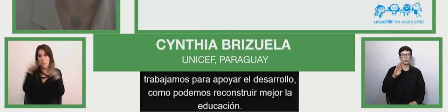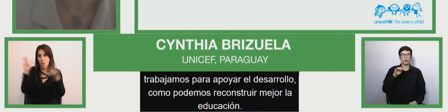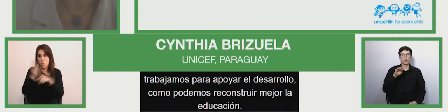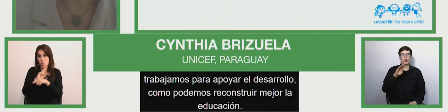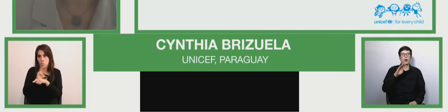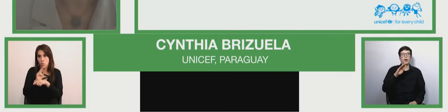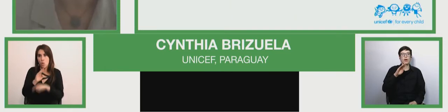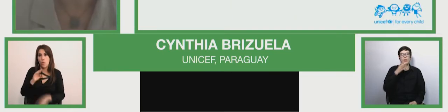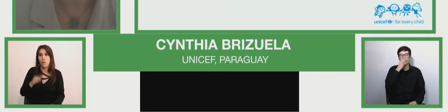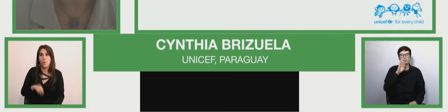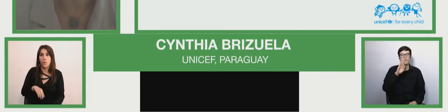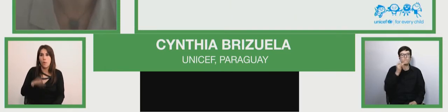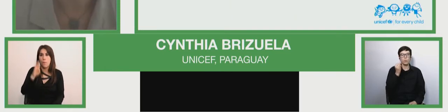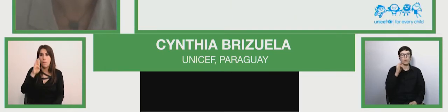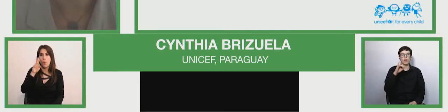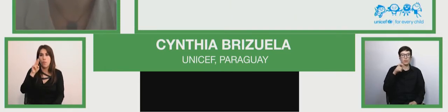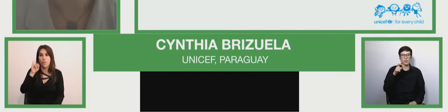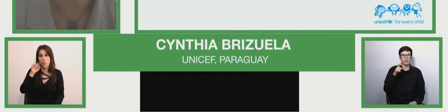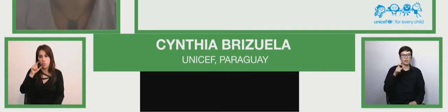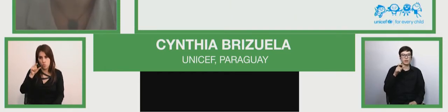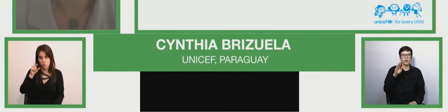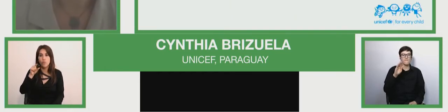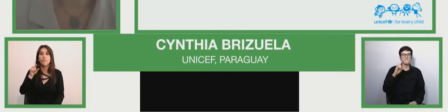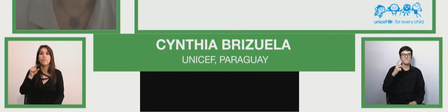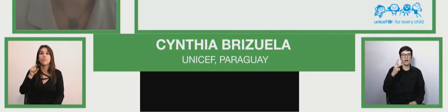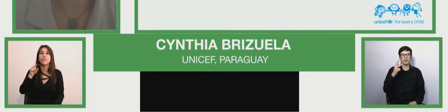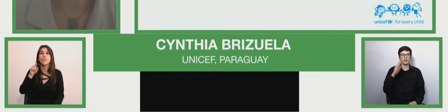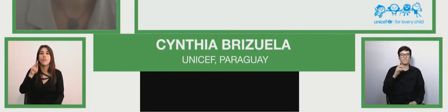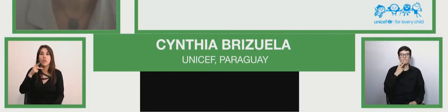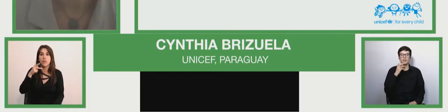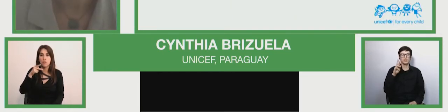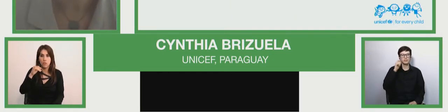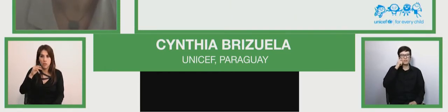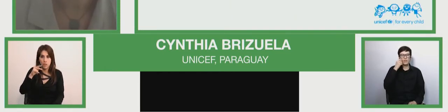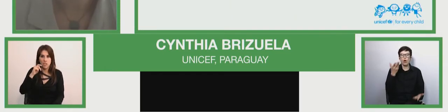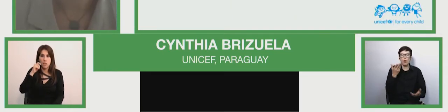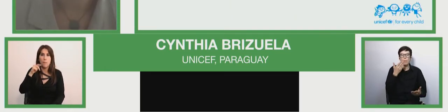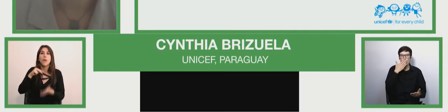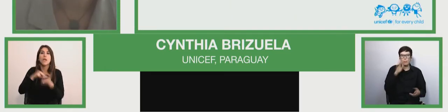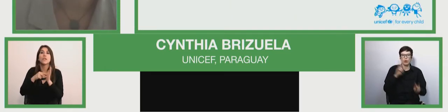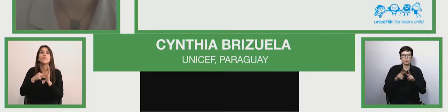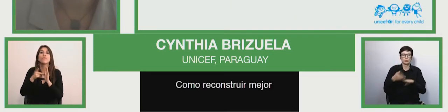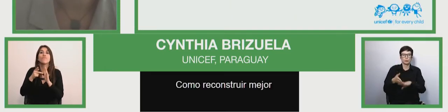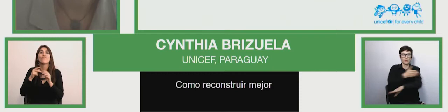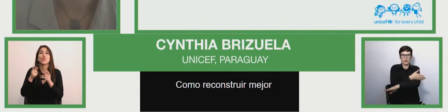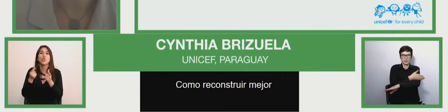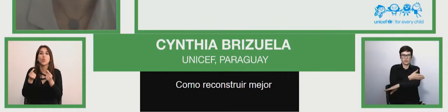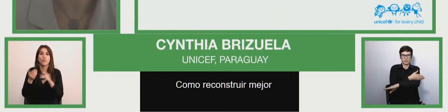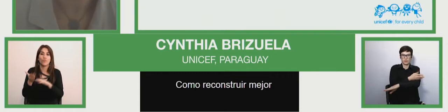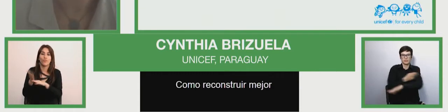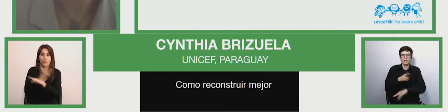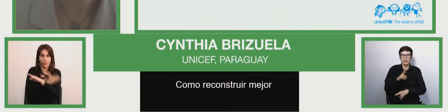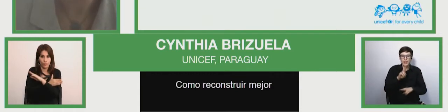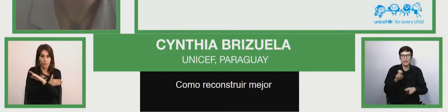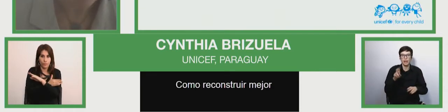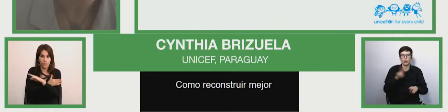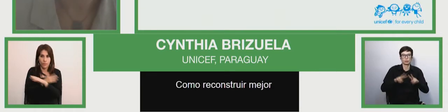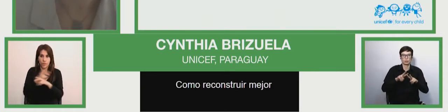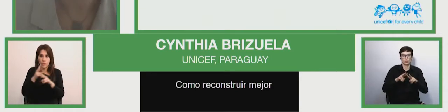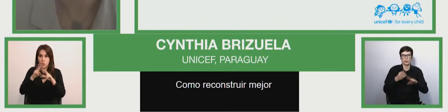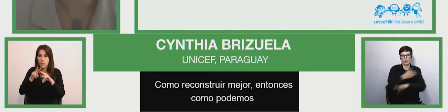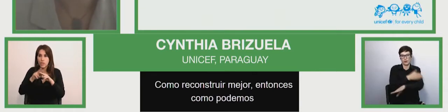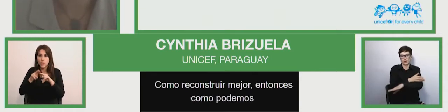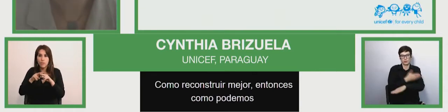called building back better how to rebuild better so how can we apart from identifying